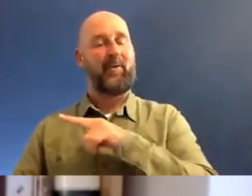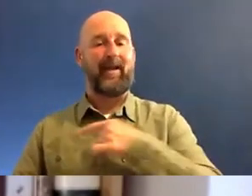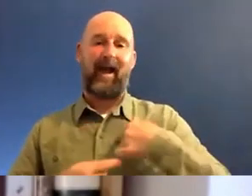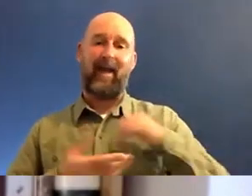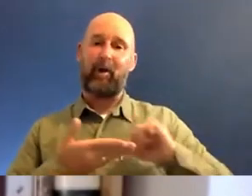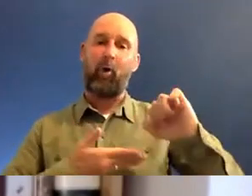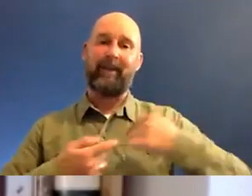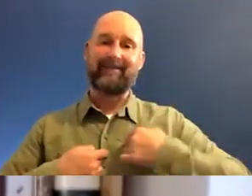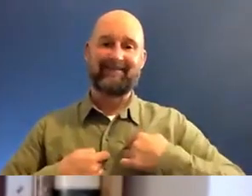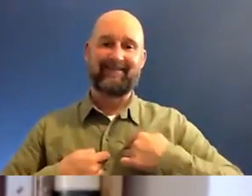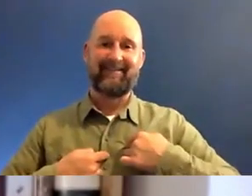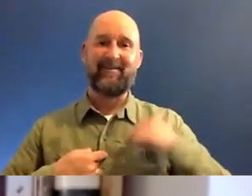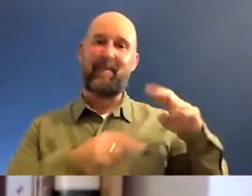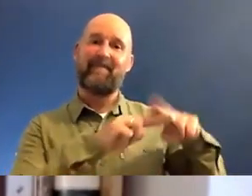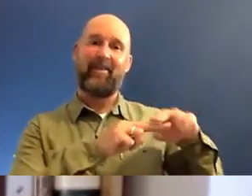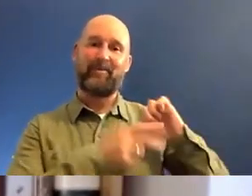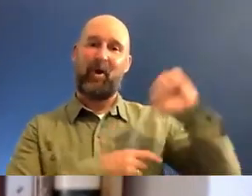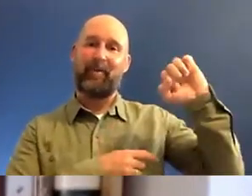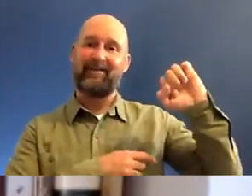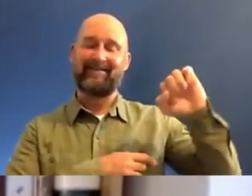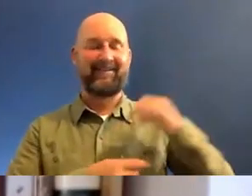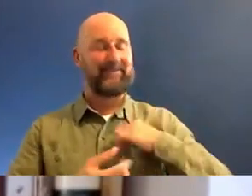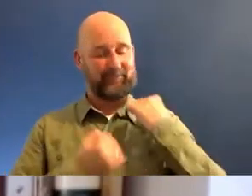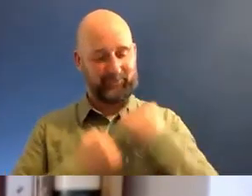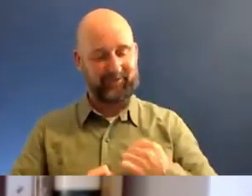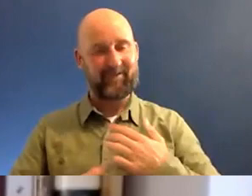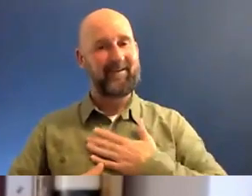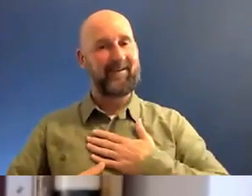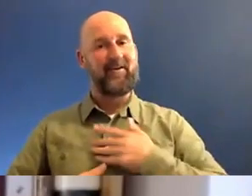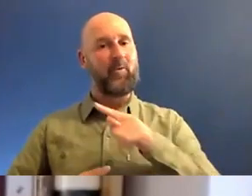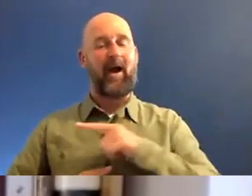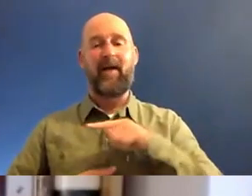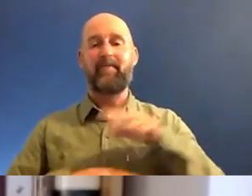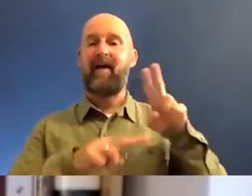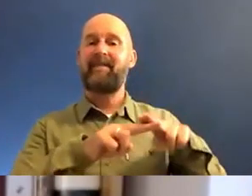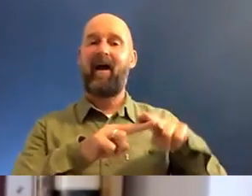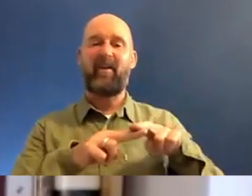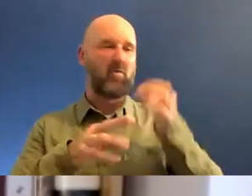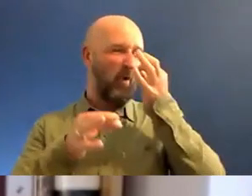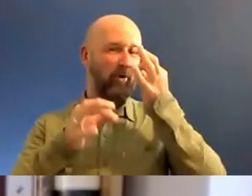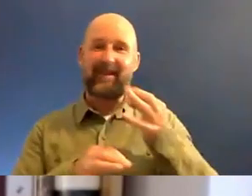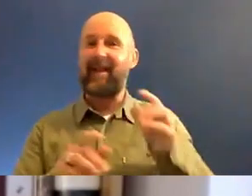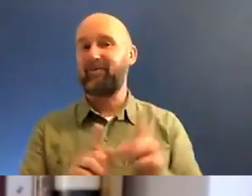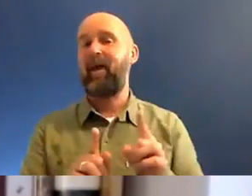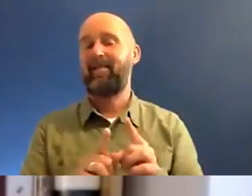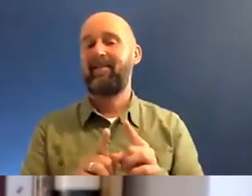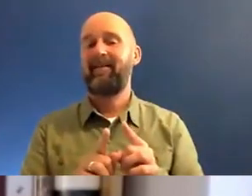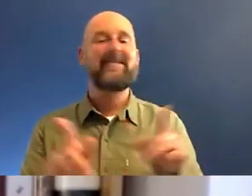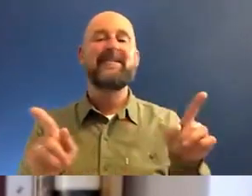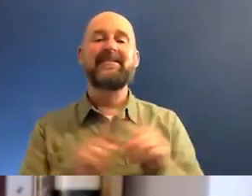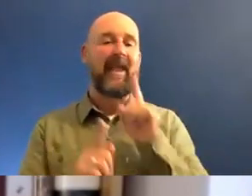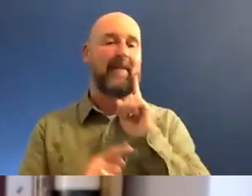can't you? These stories die hard. I also had a very austere father, Samir. He would have had the same